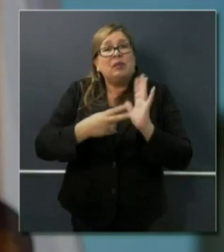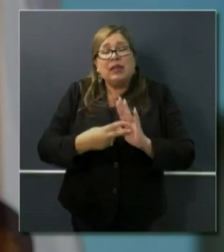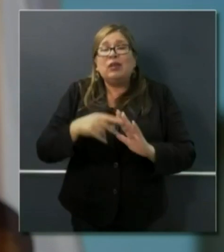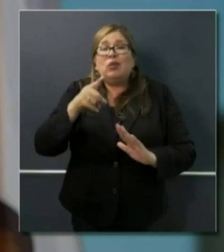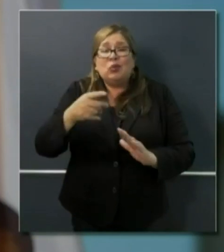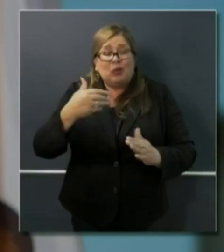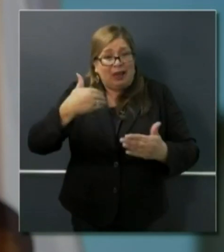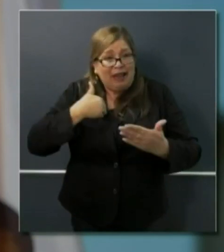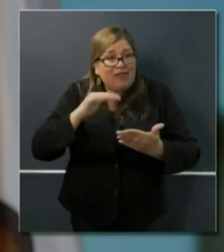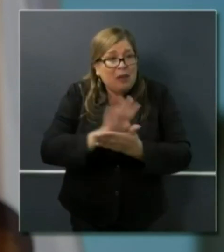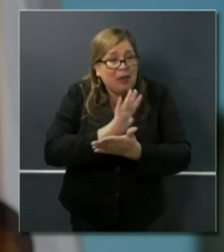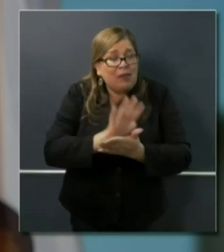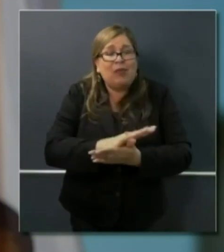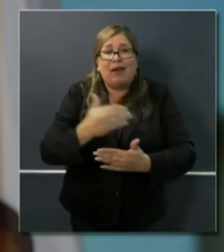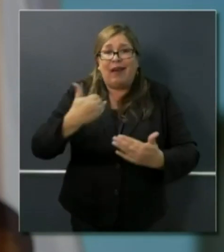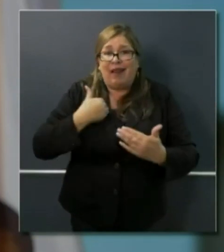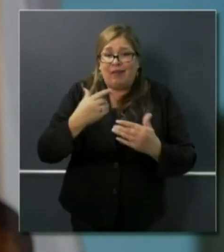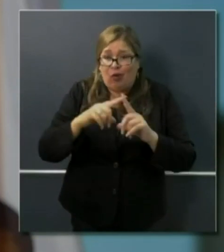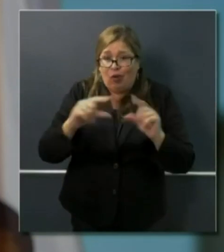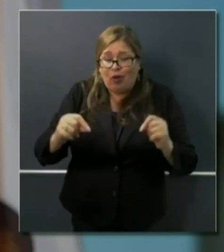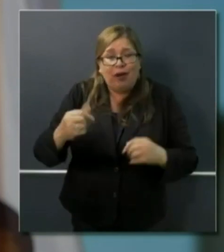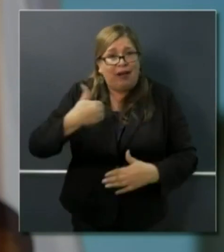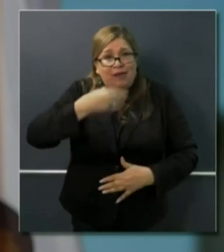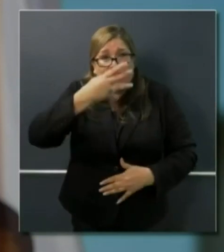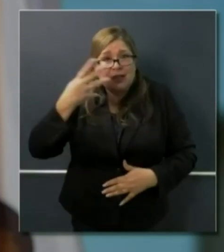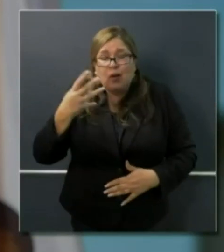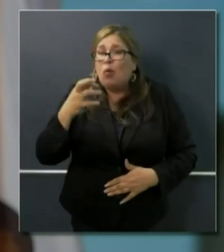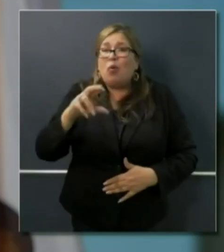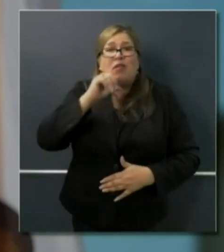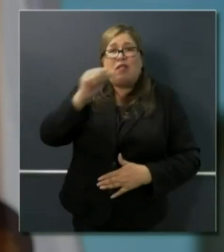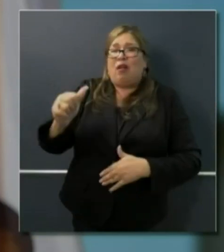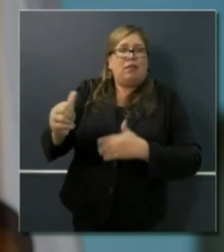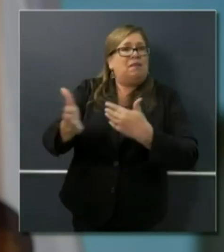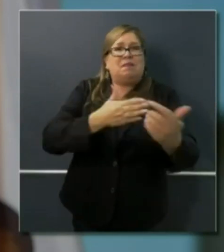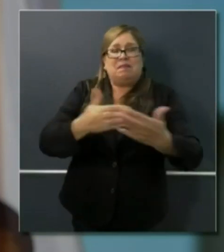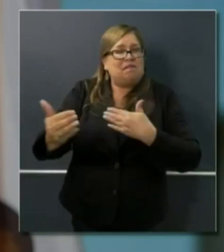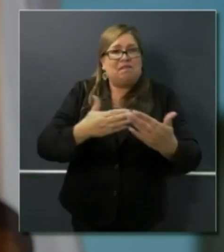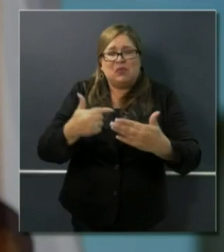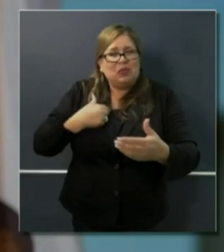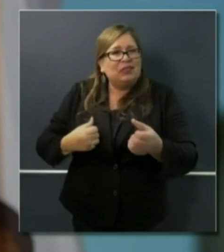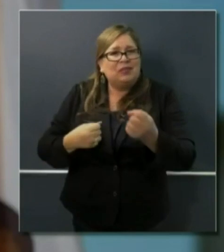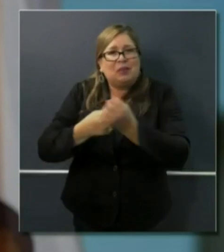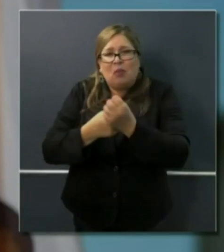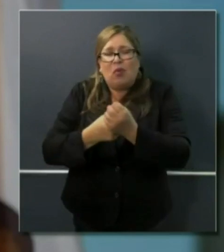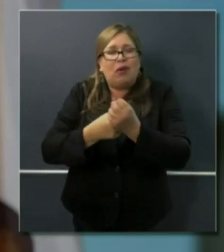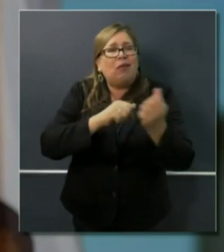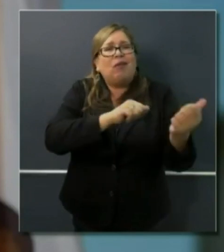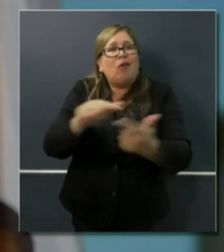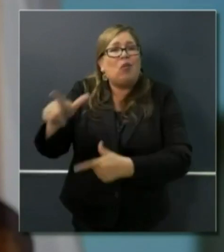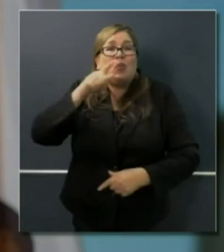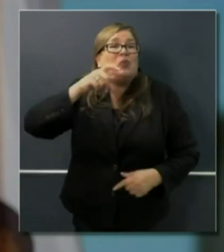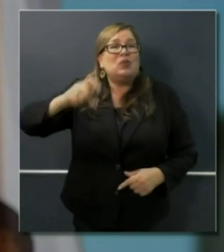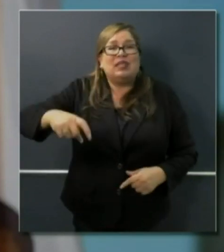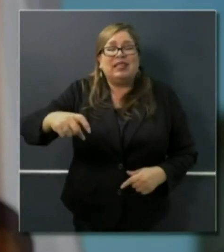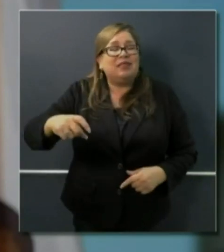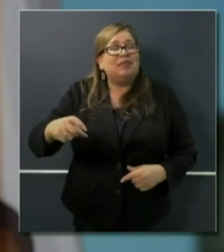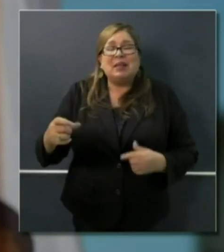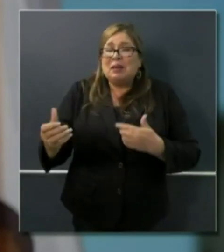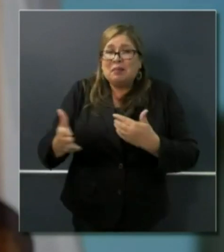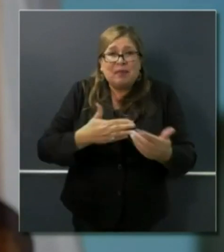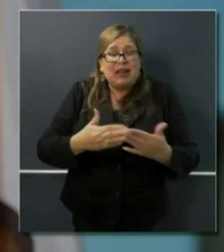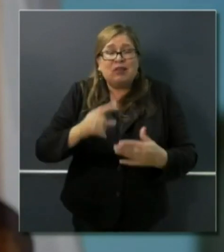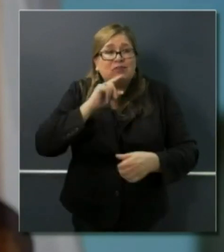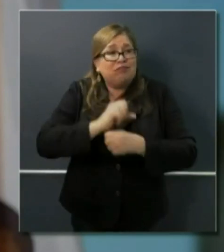there are people in need. And this is a state that steps up always to support those in need, regardless of